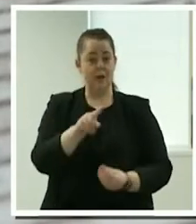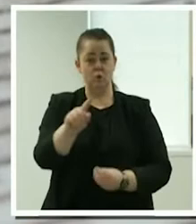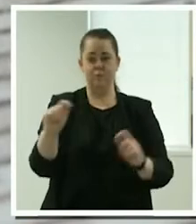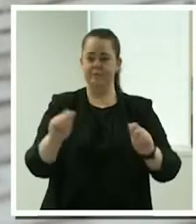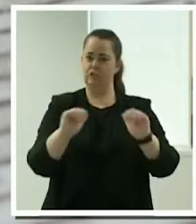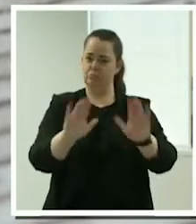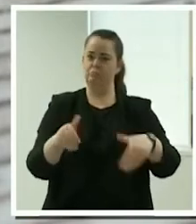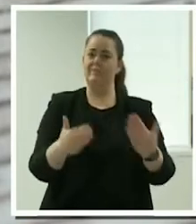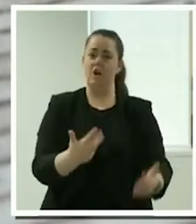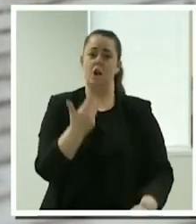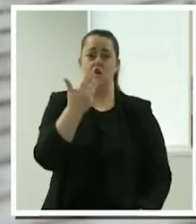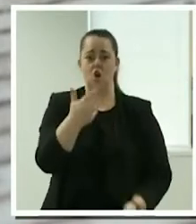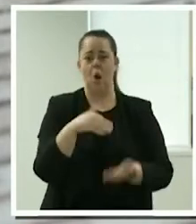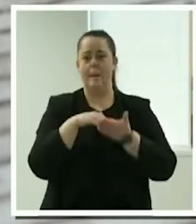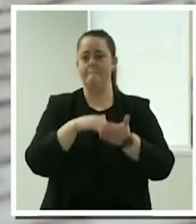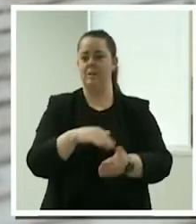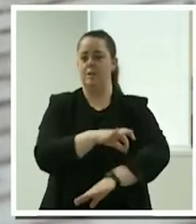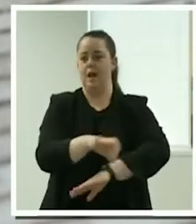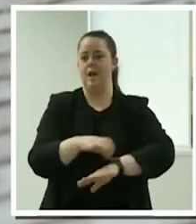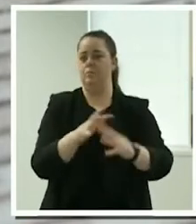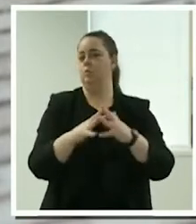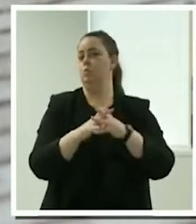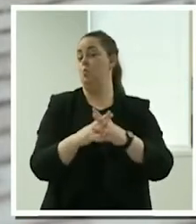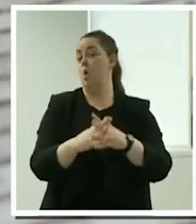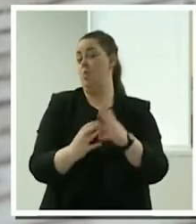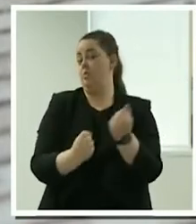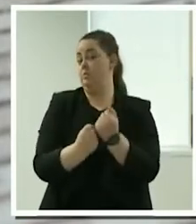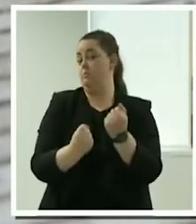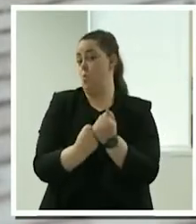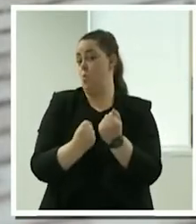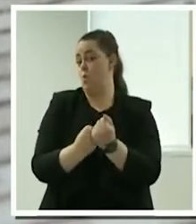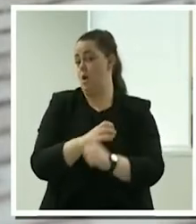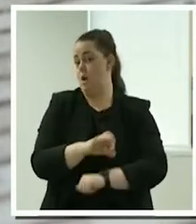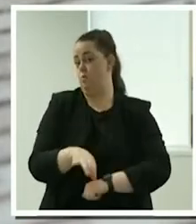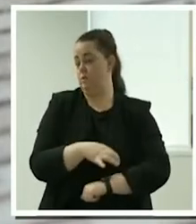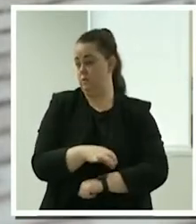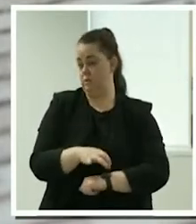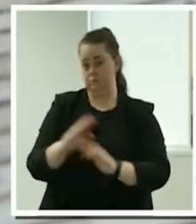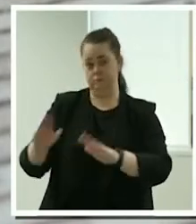people in your community, which I think is amazing and something we should all be proud of.